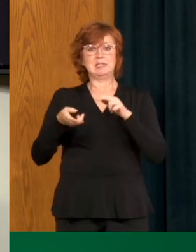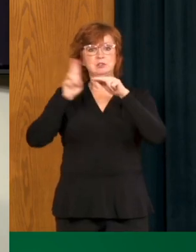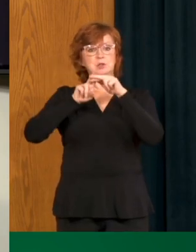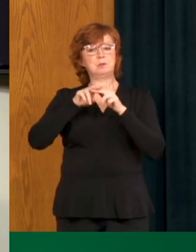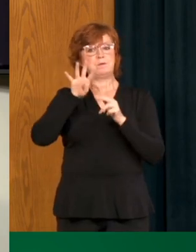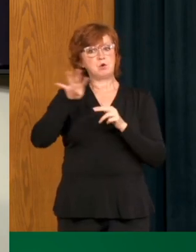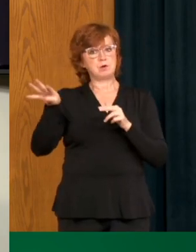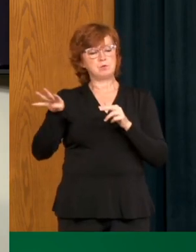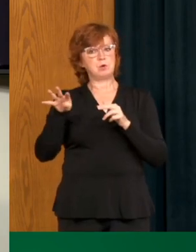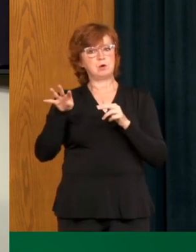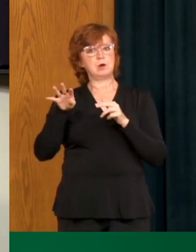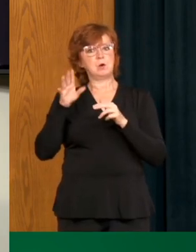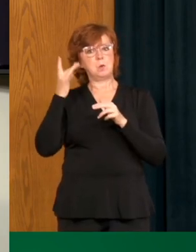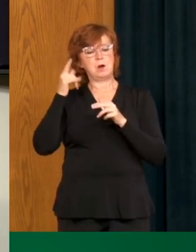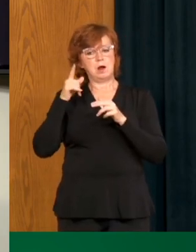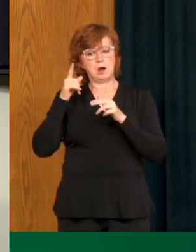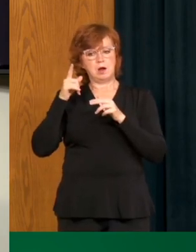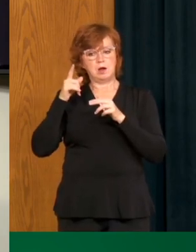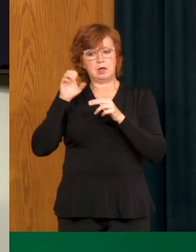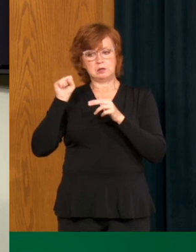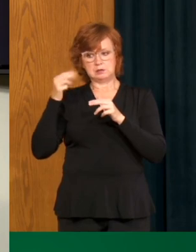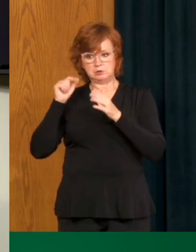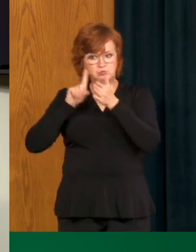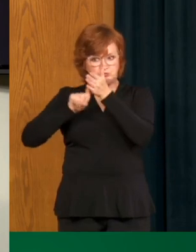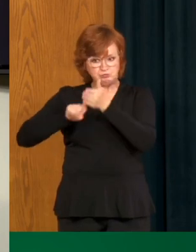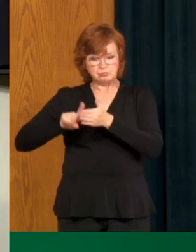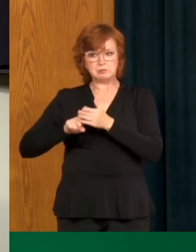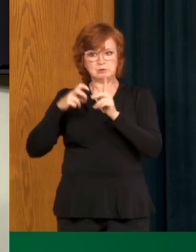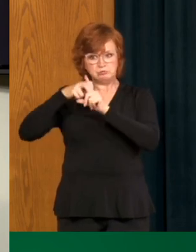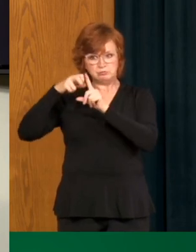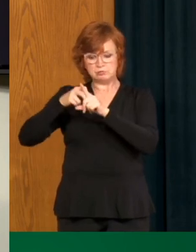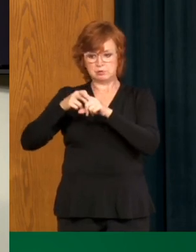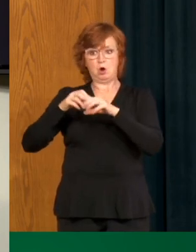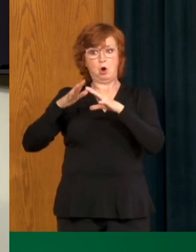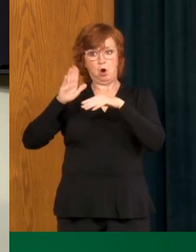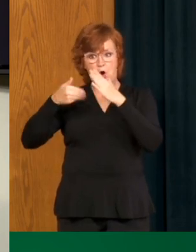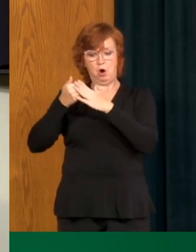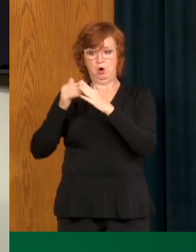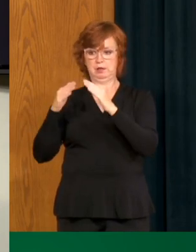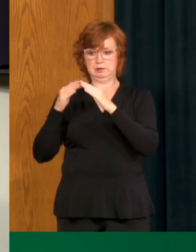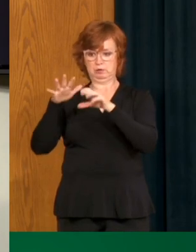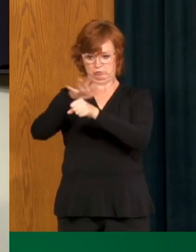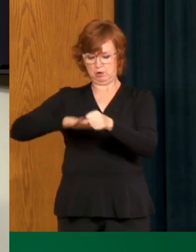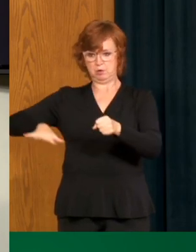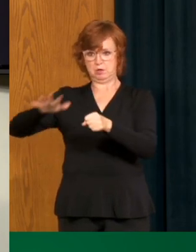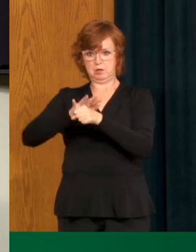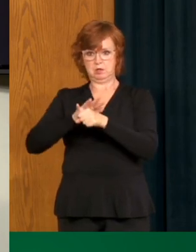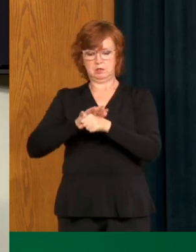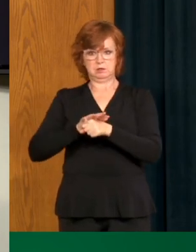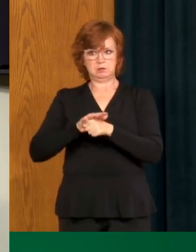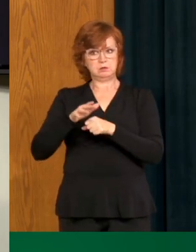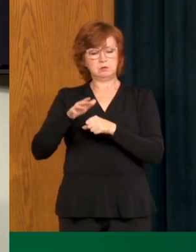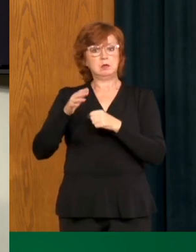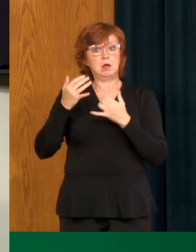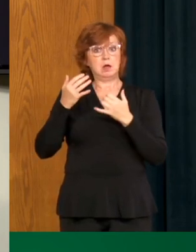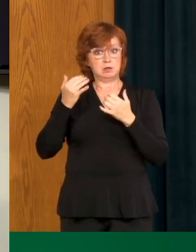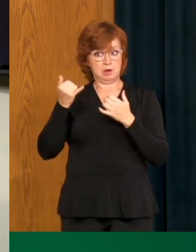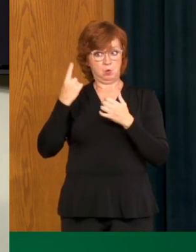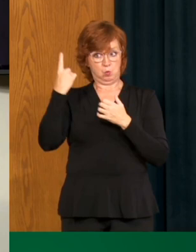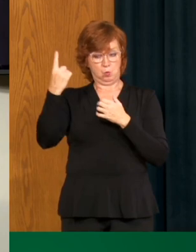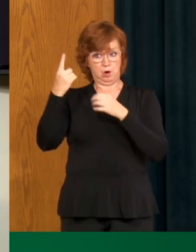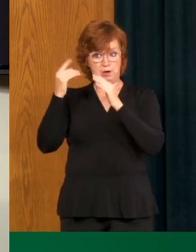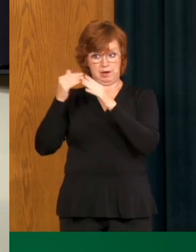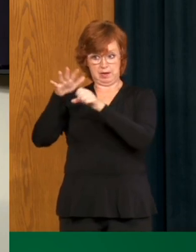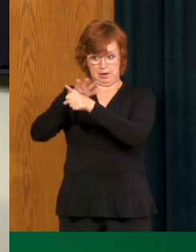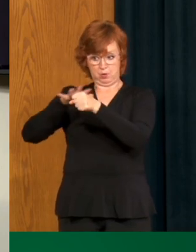aggressive contact tracing and testing. I'm wondering if similar efforts are underway in other communal living settings in the province, and if we can brace